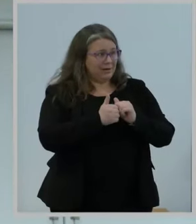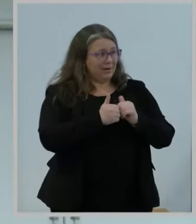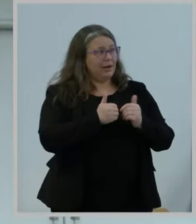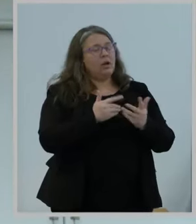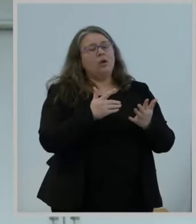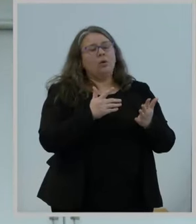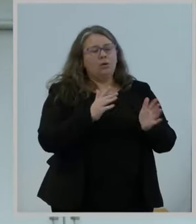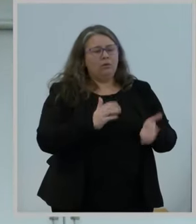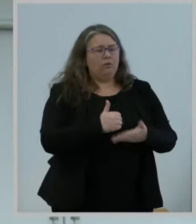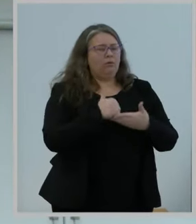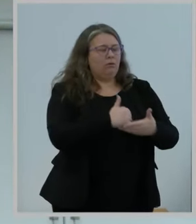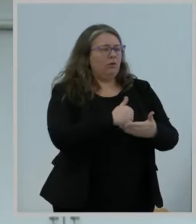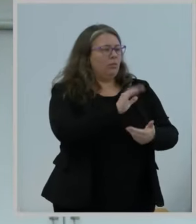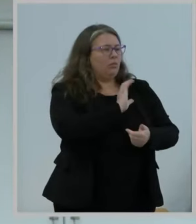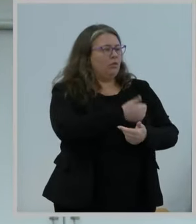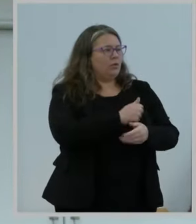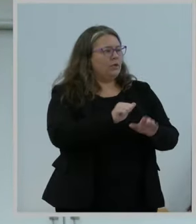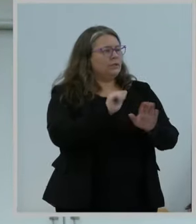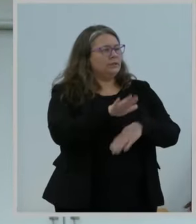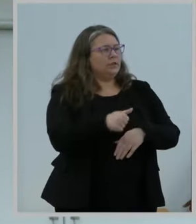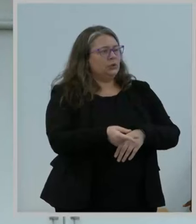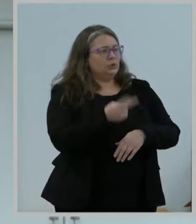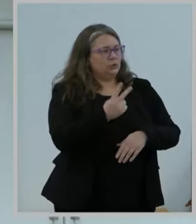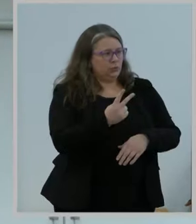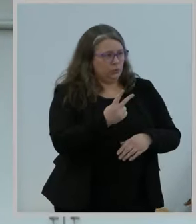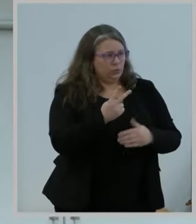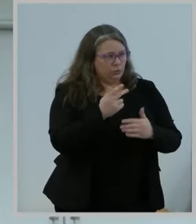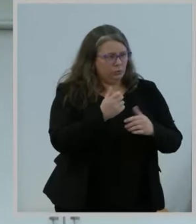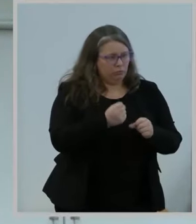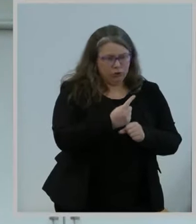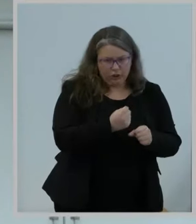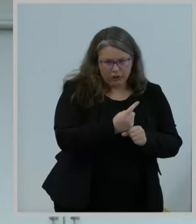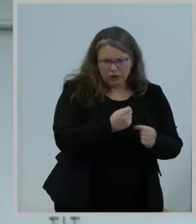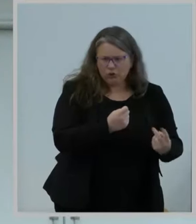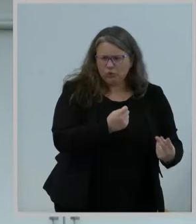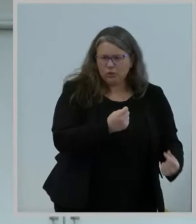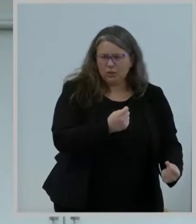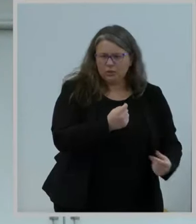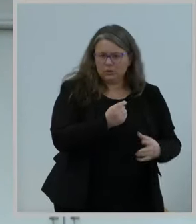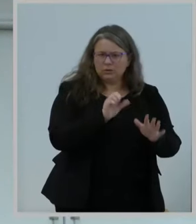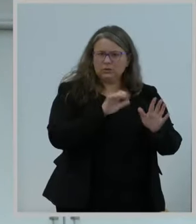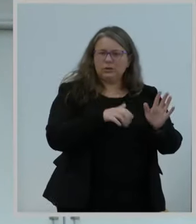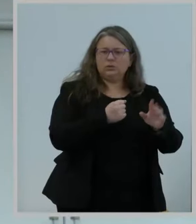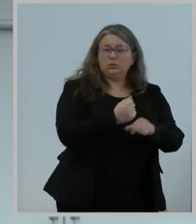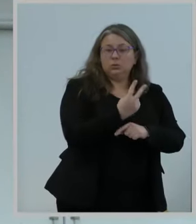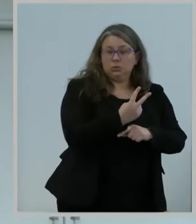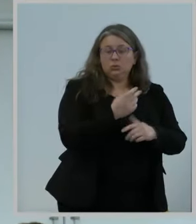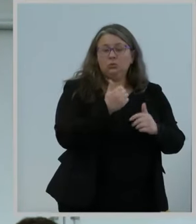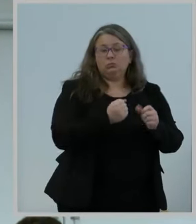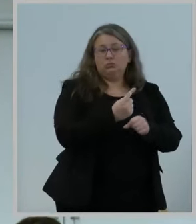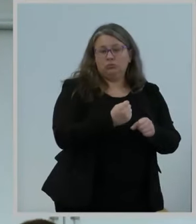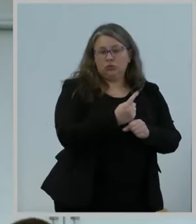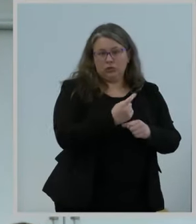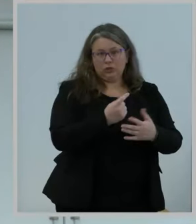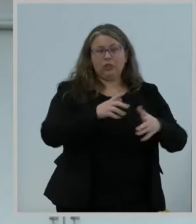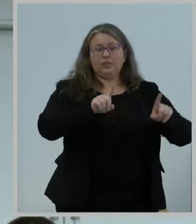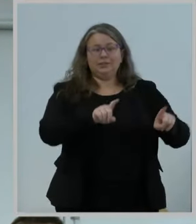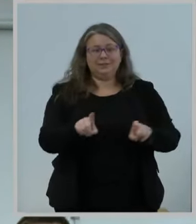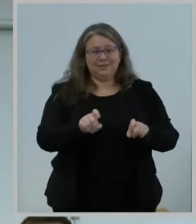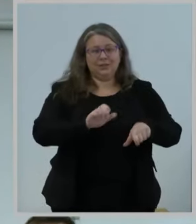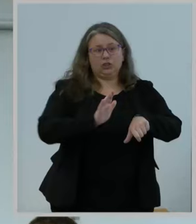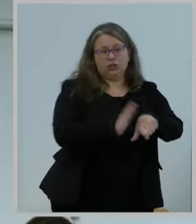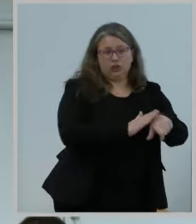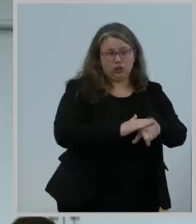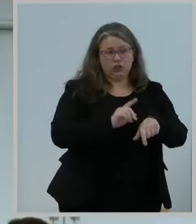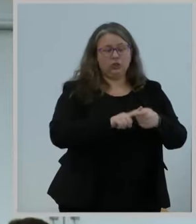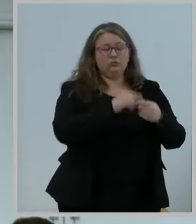year that the public receives by default, provided that the alerting authority takes steps to ensure that the public is aware that the test is in fact only a test.